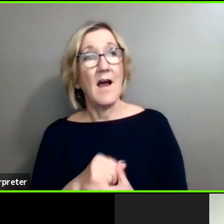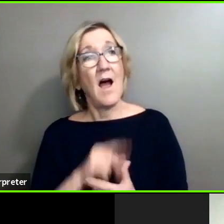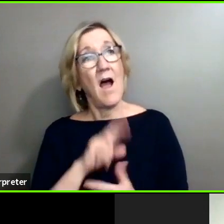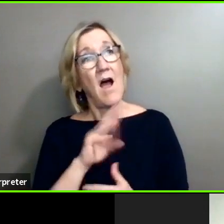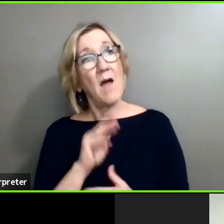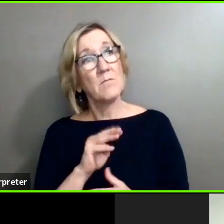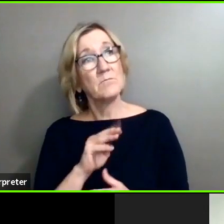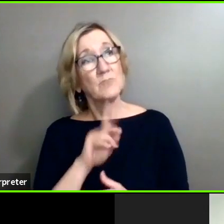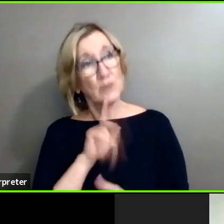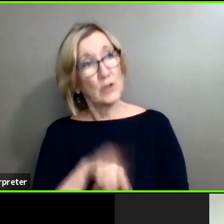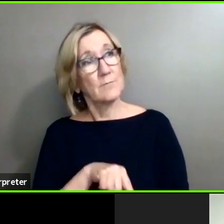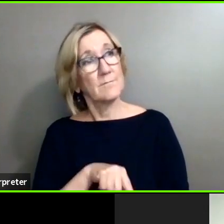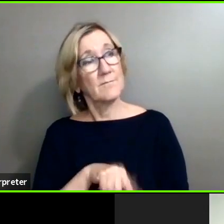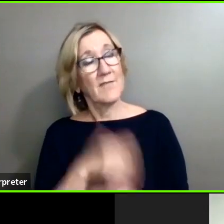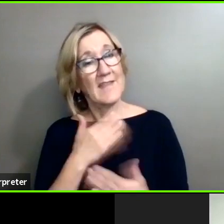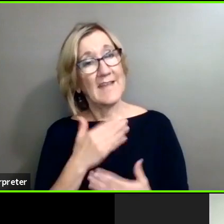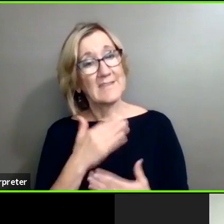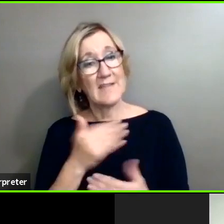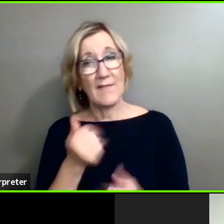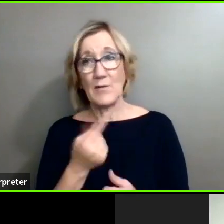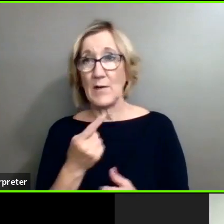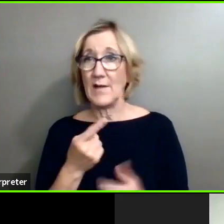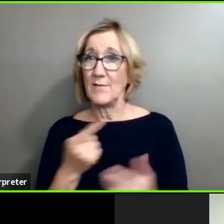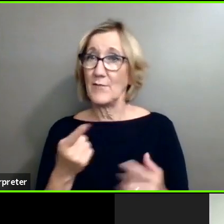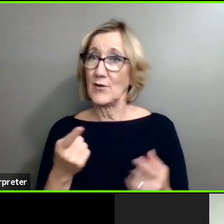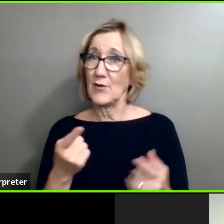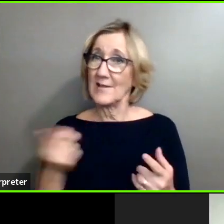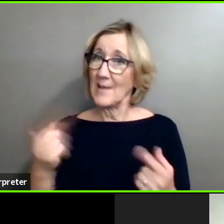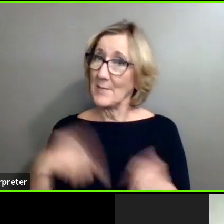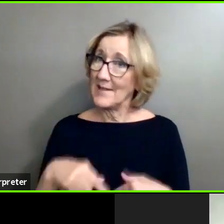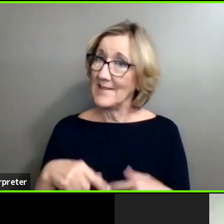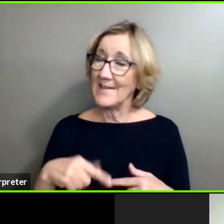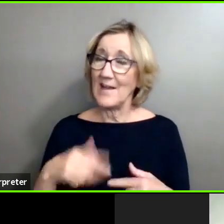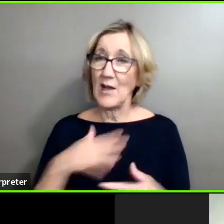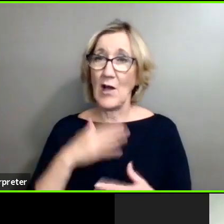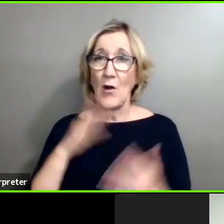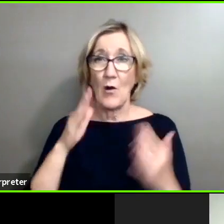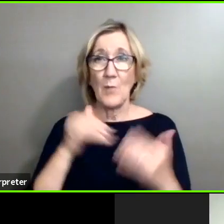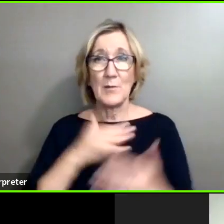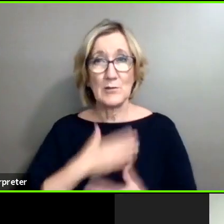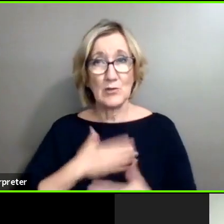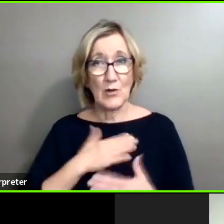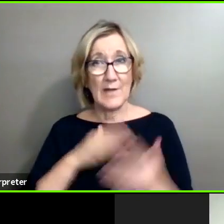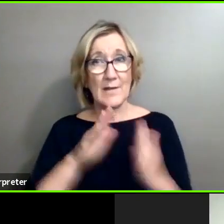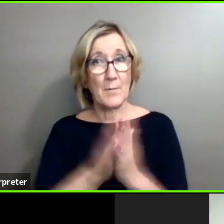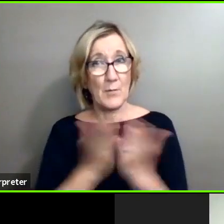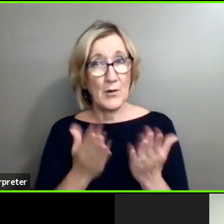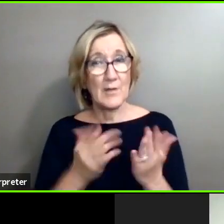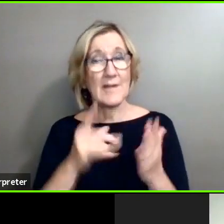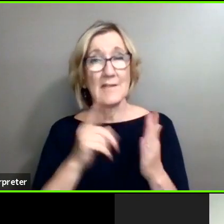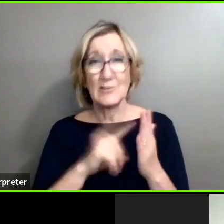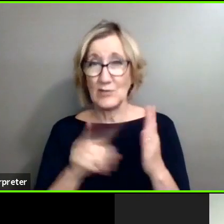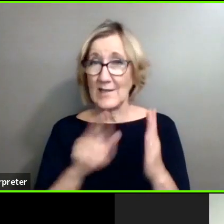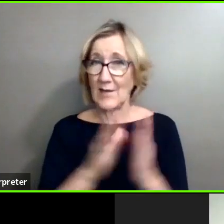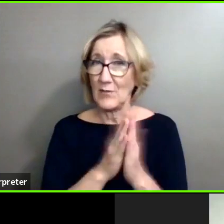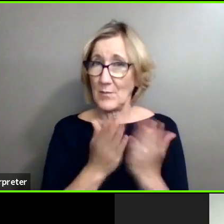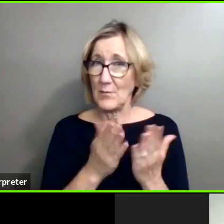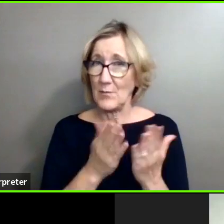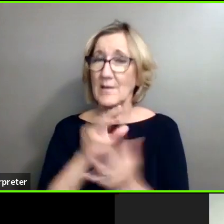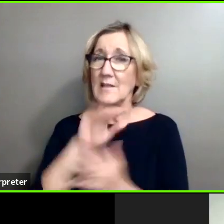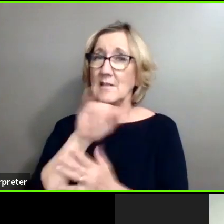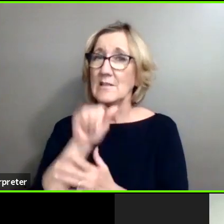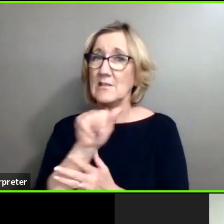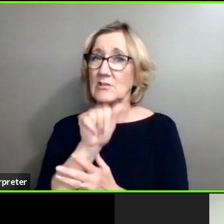yeah, sure. Thanks for everyone for stopping by. I hope you enjoyed the book. Definitely check it out. Check out James Van Der Zee.